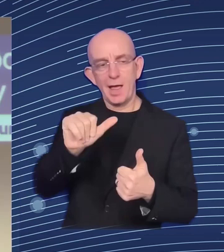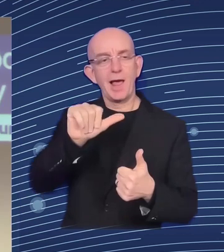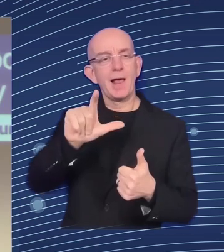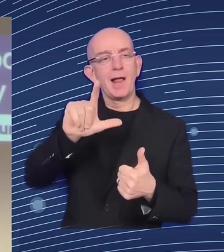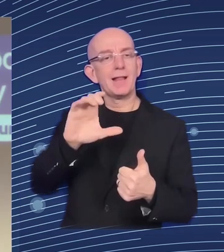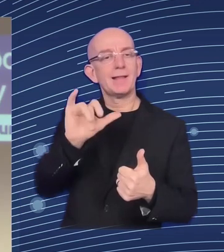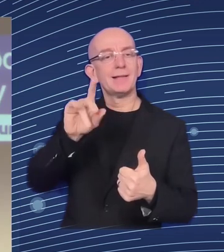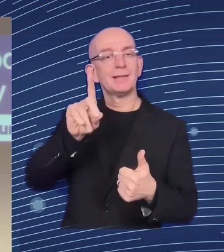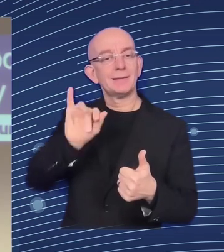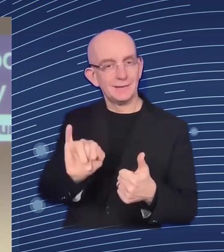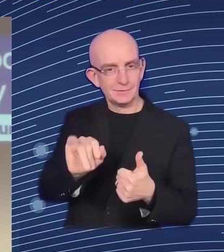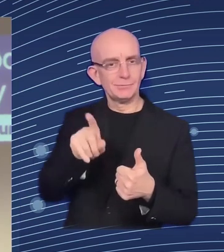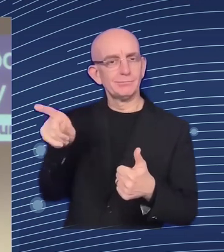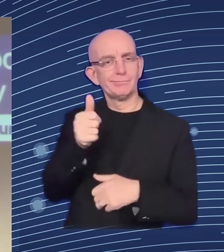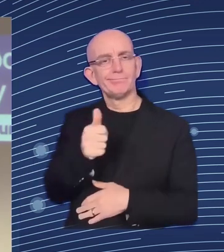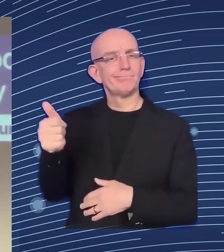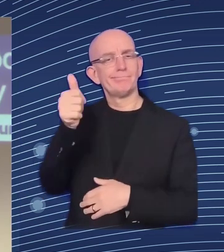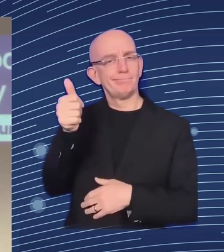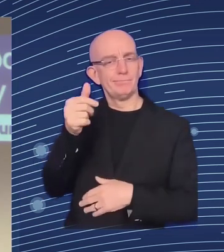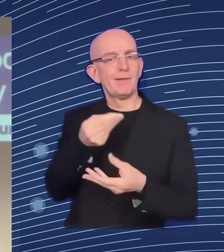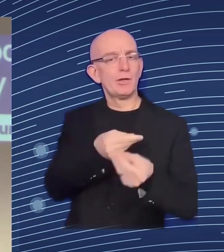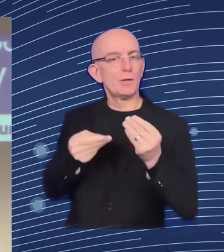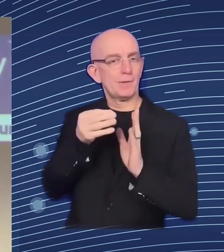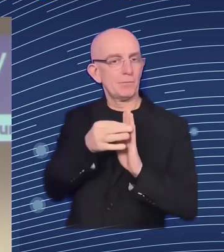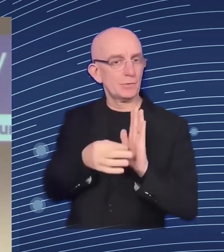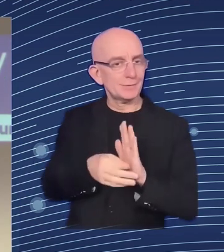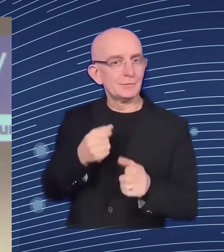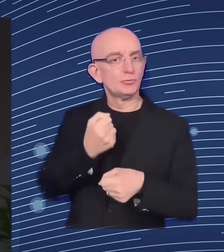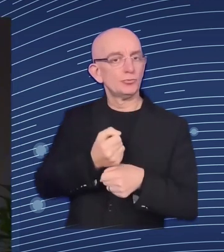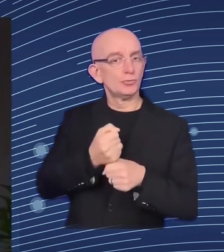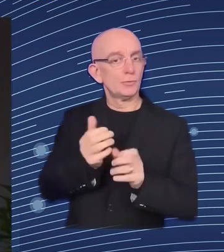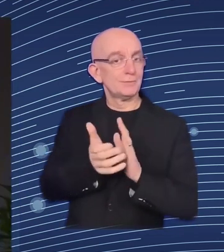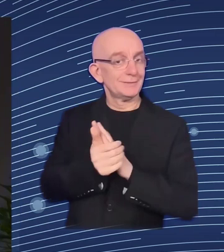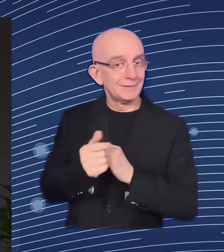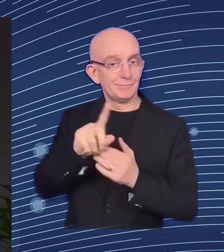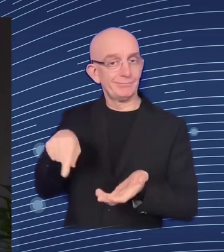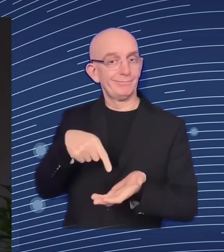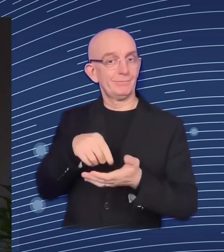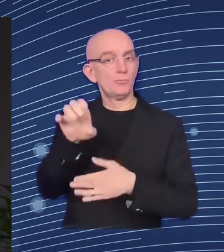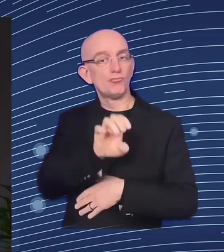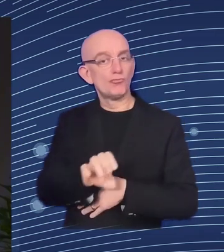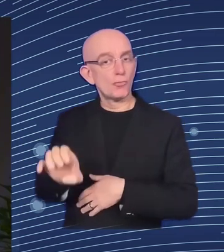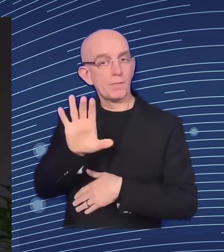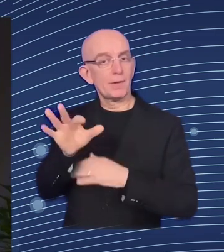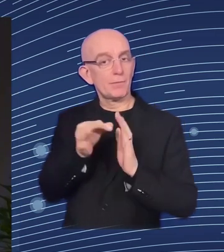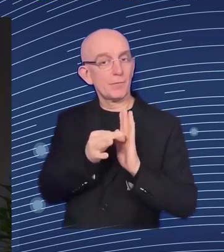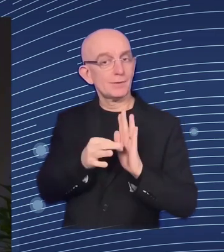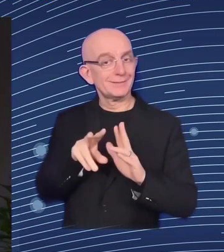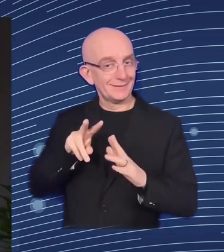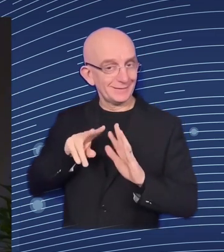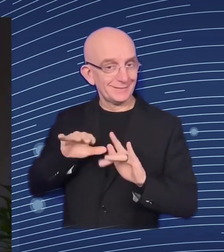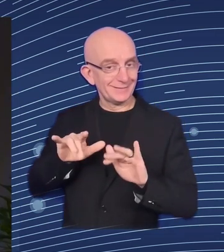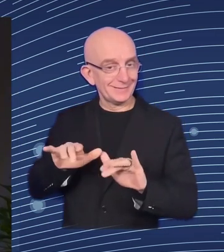for European Policy Studies. She will provide us with a keynote speech and will help us to understand the transmission